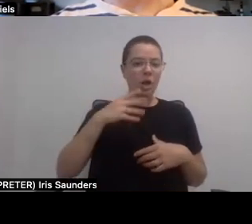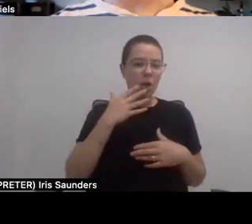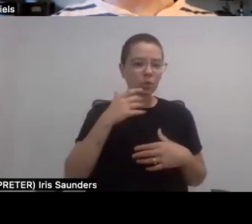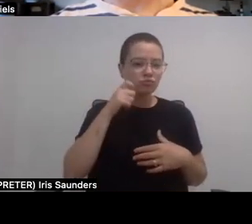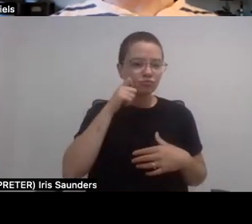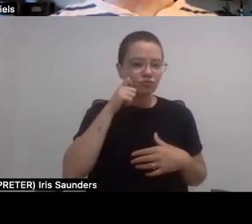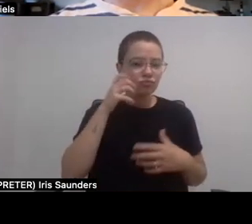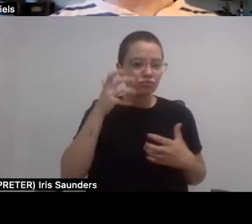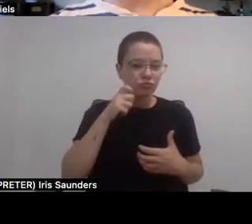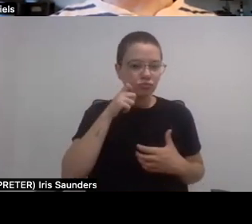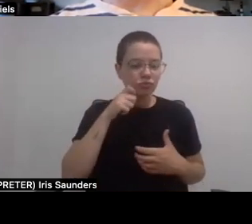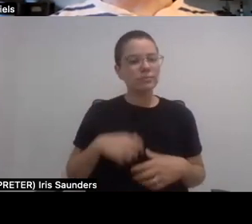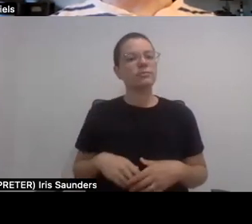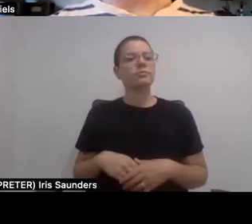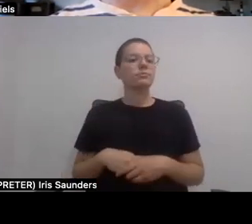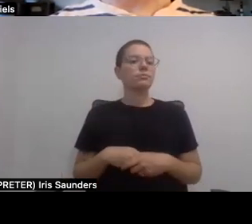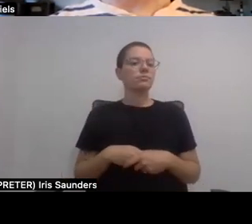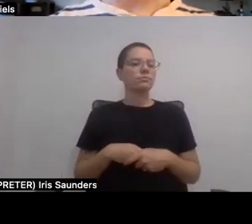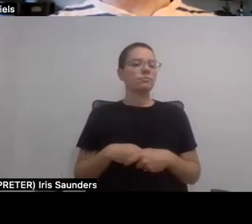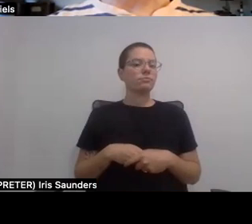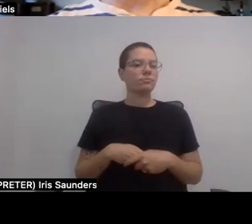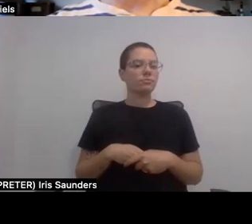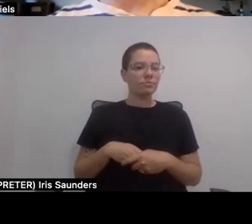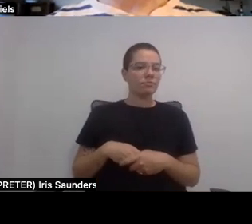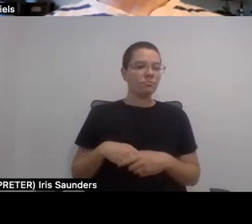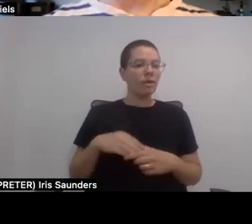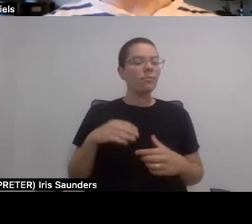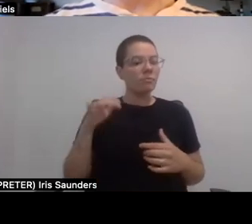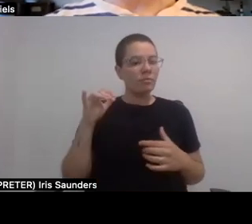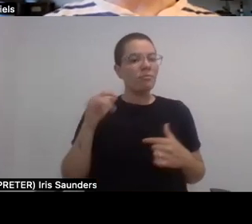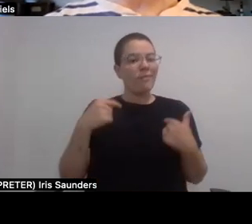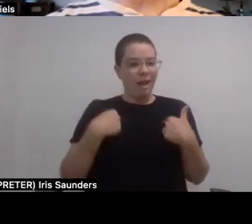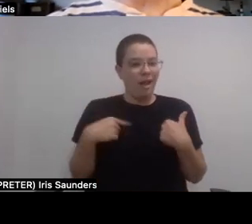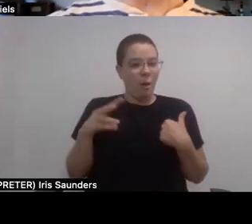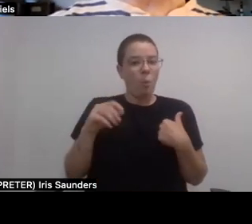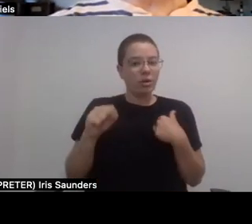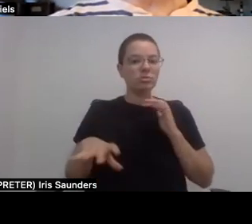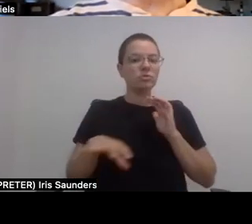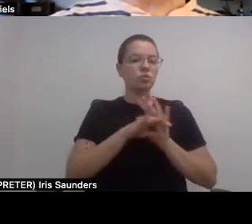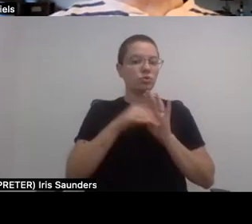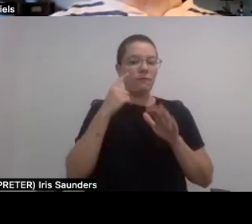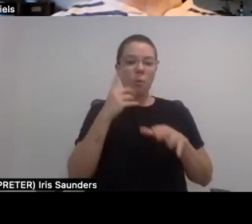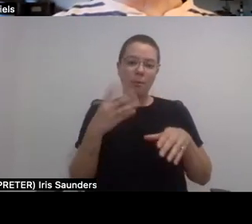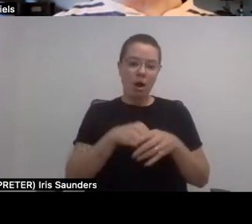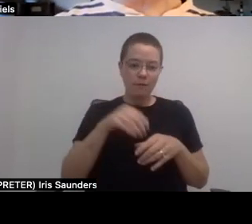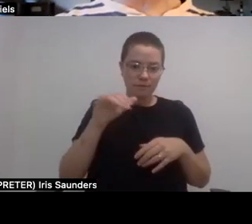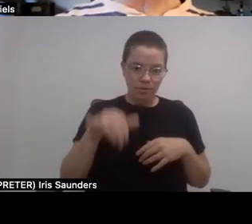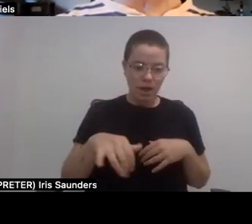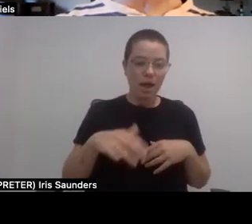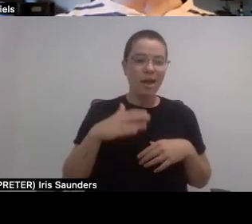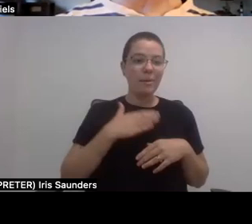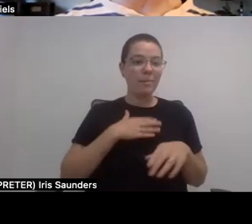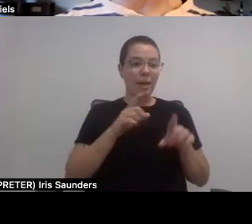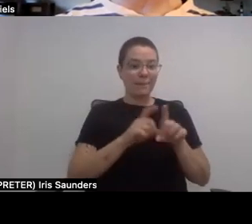to the next level. And so, um, and was selected to be part of that, and my mentor is, uh, W.